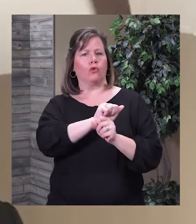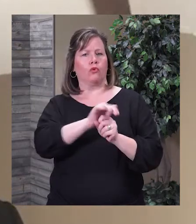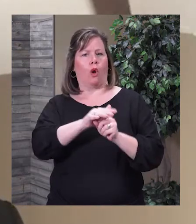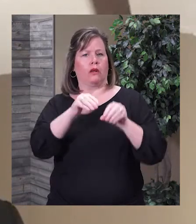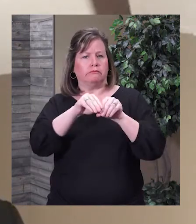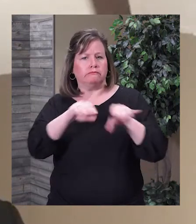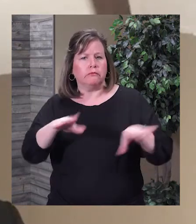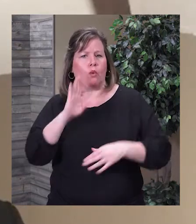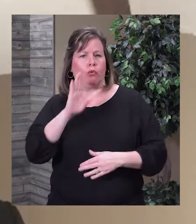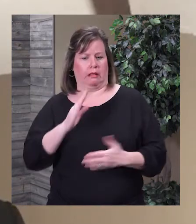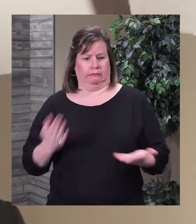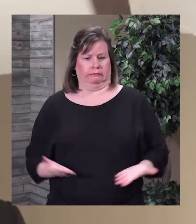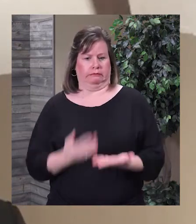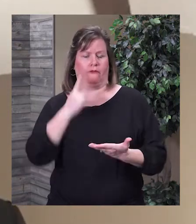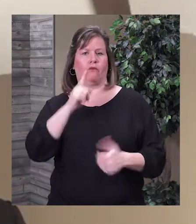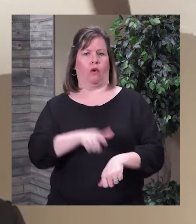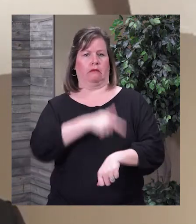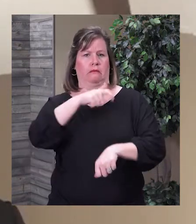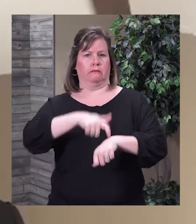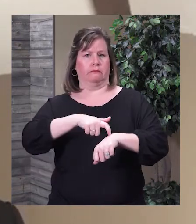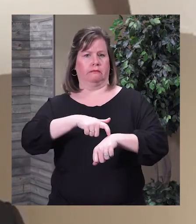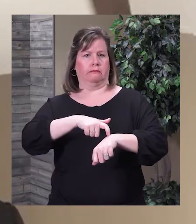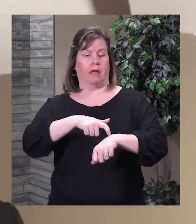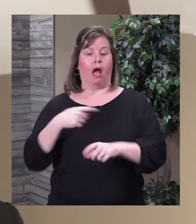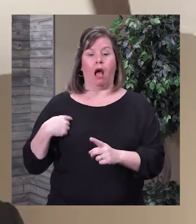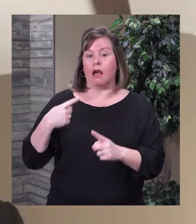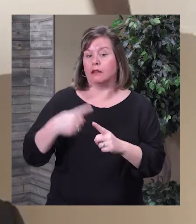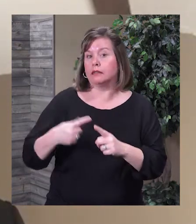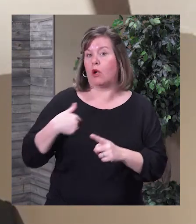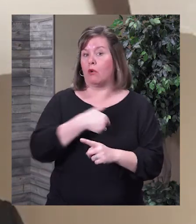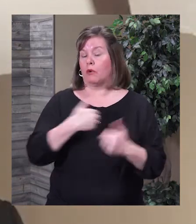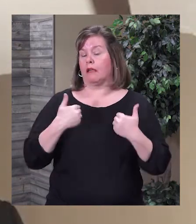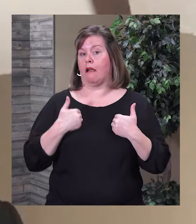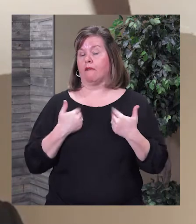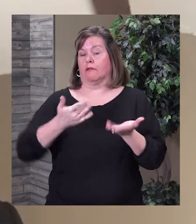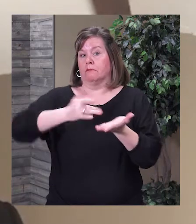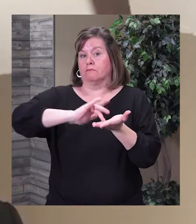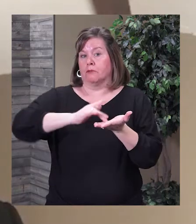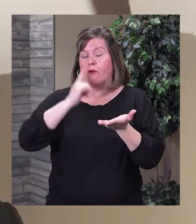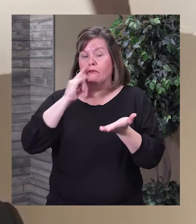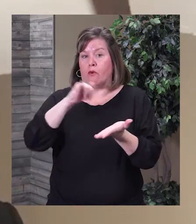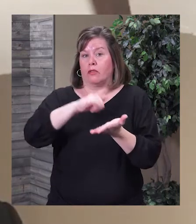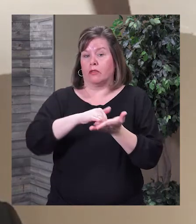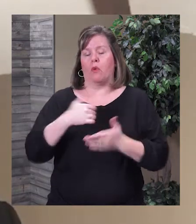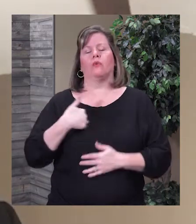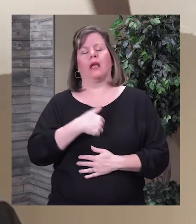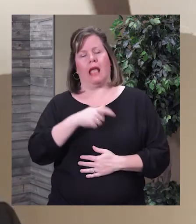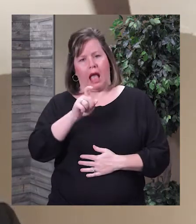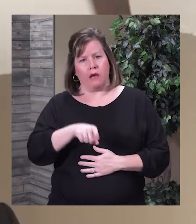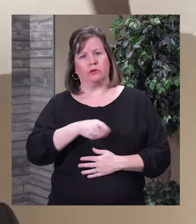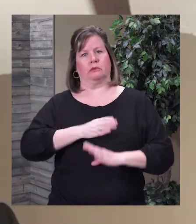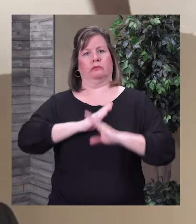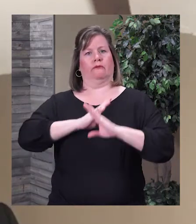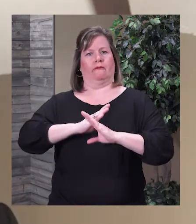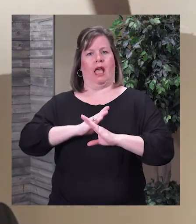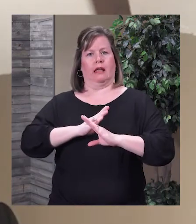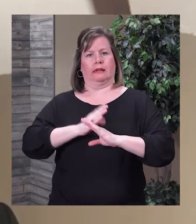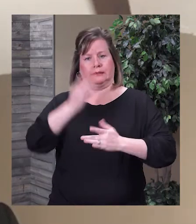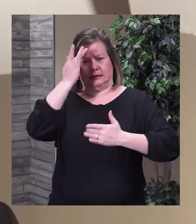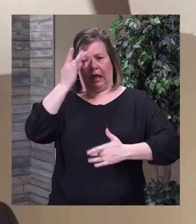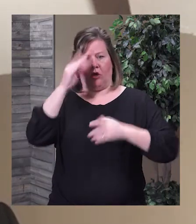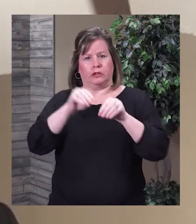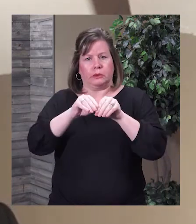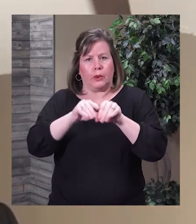We know that until we have some pharmaceutical remedies for this that we've got to find ways to to prevent illness